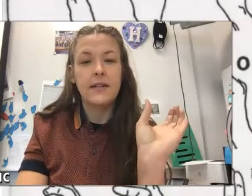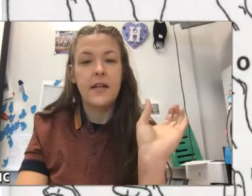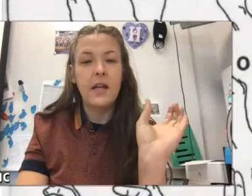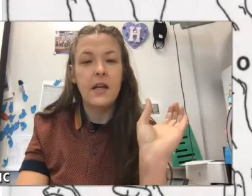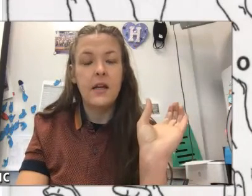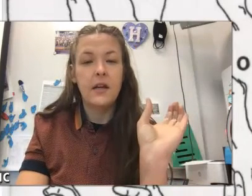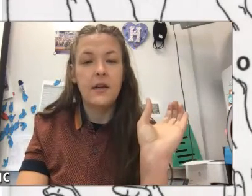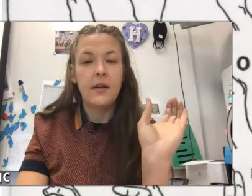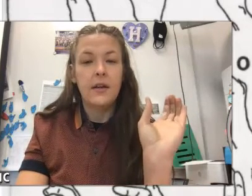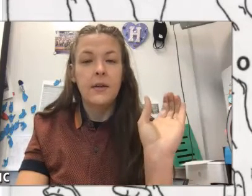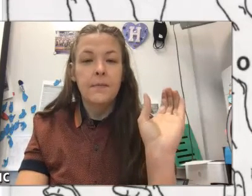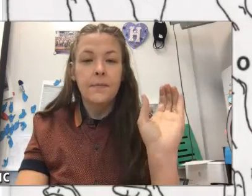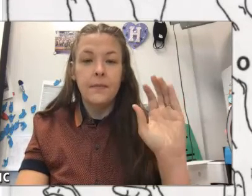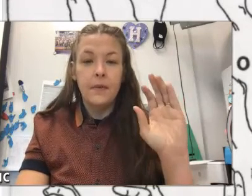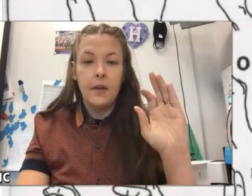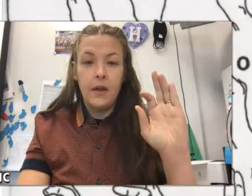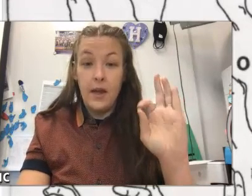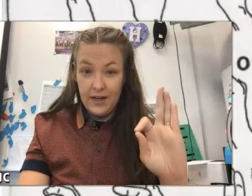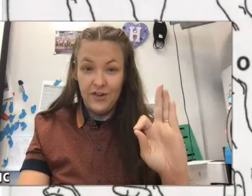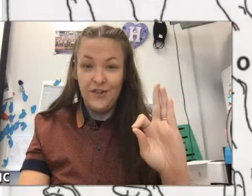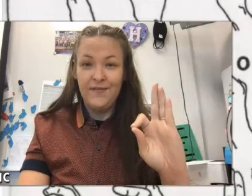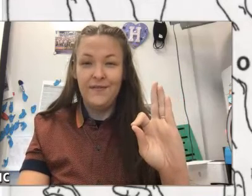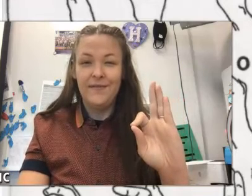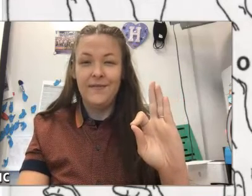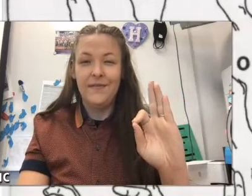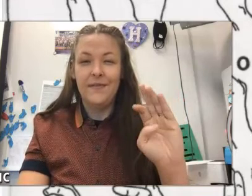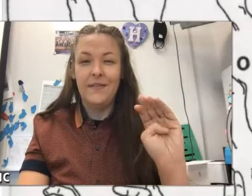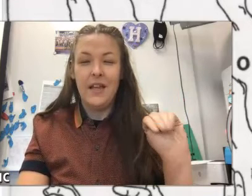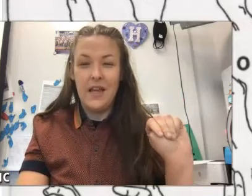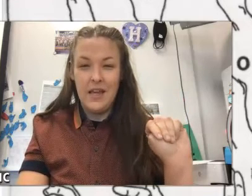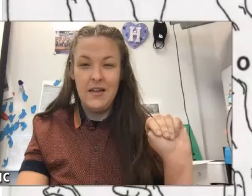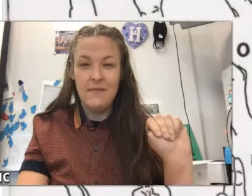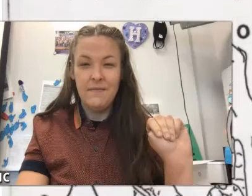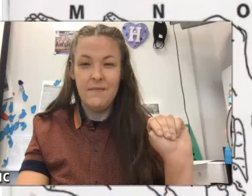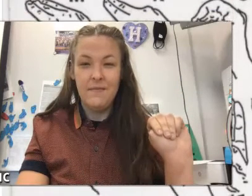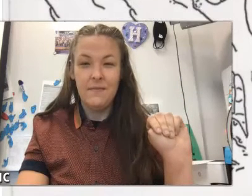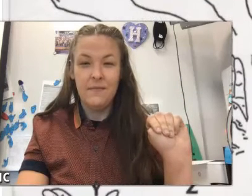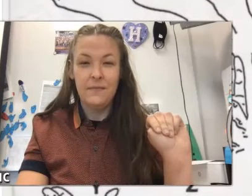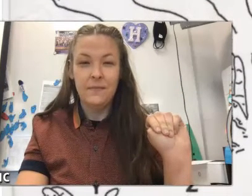Practice. C, H, C, H, B,